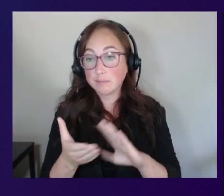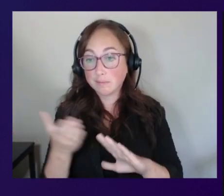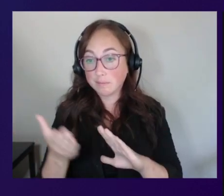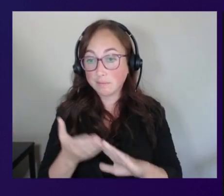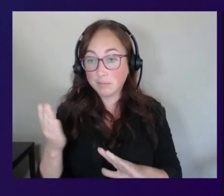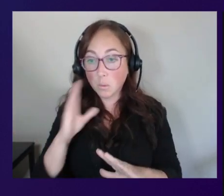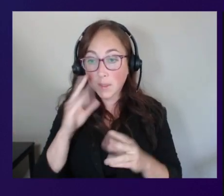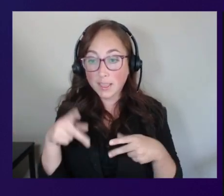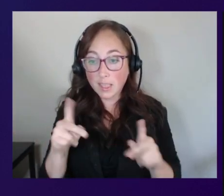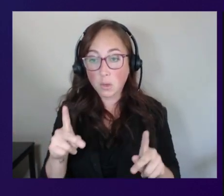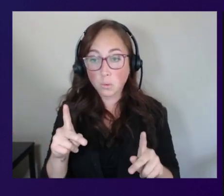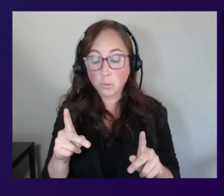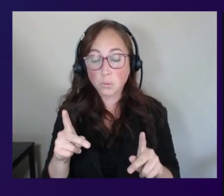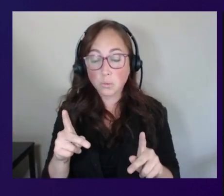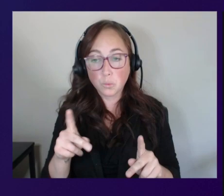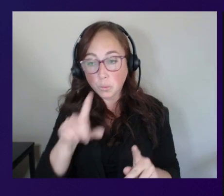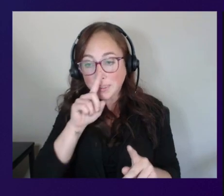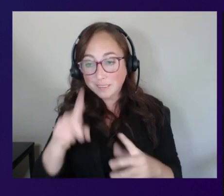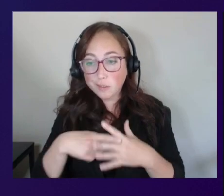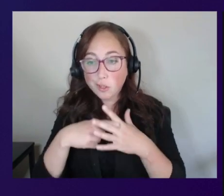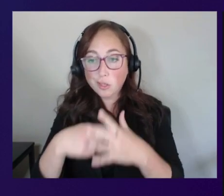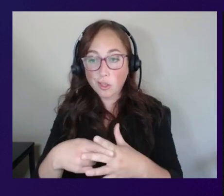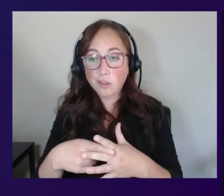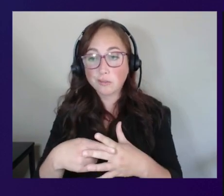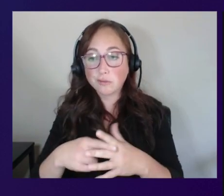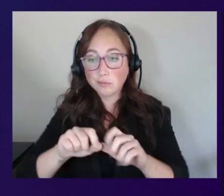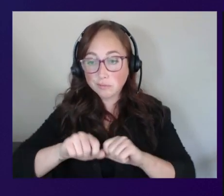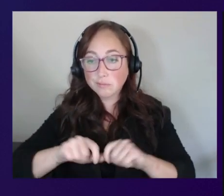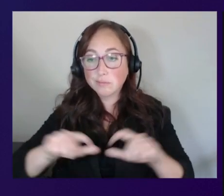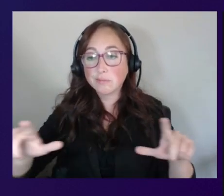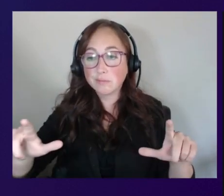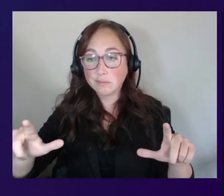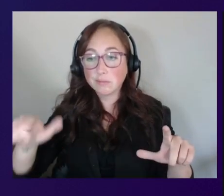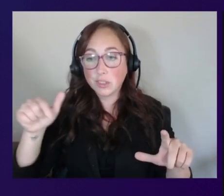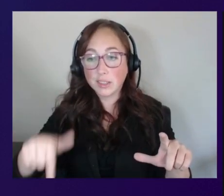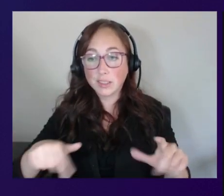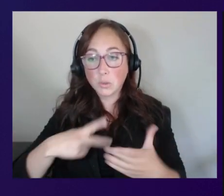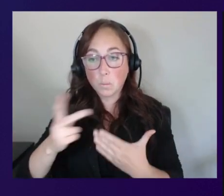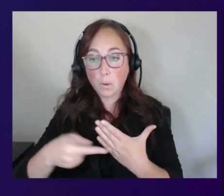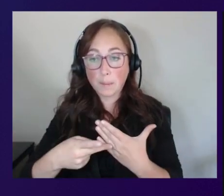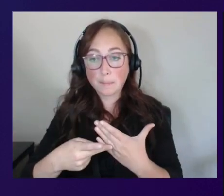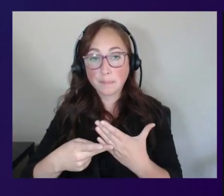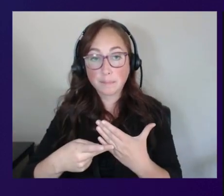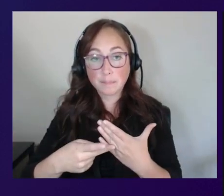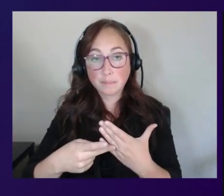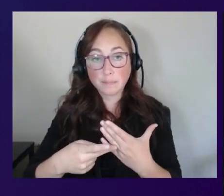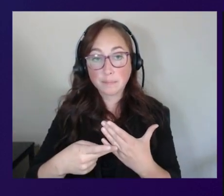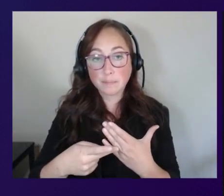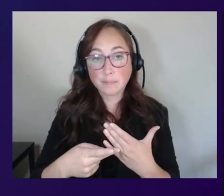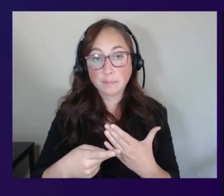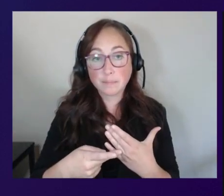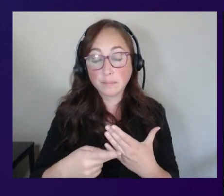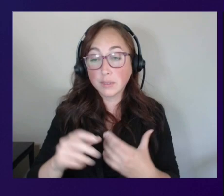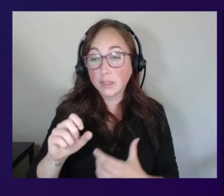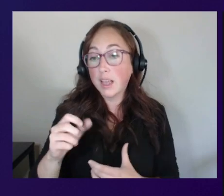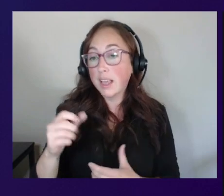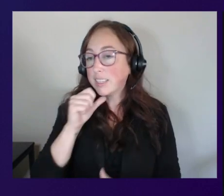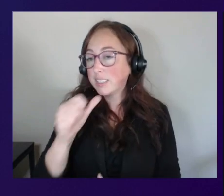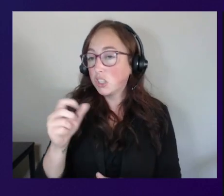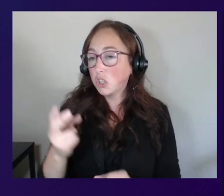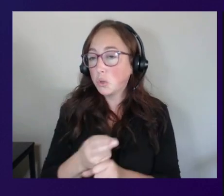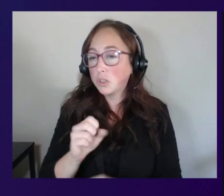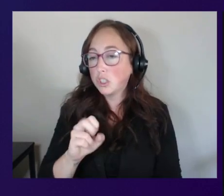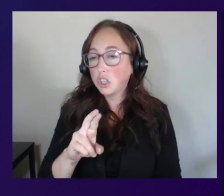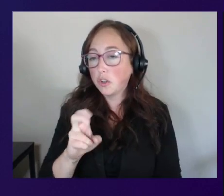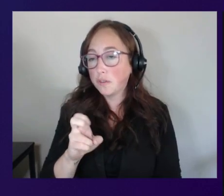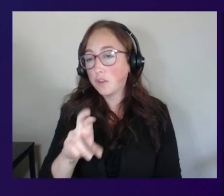essentially launch ec2 instances or in this case we're not using ec2 instances fargate is the serverless compute layer under ecs